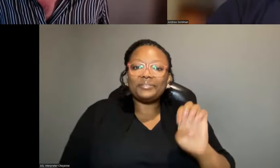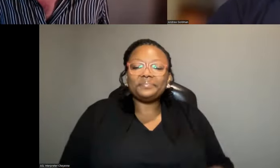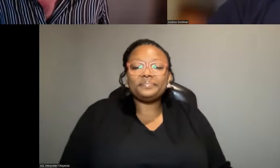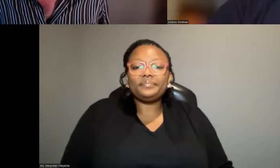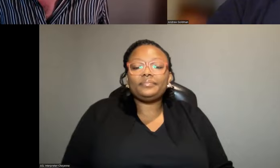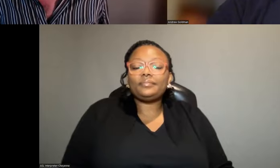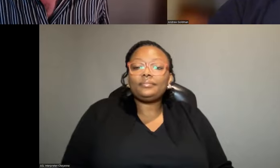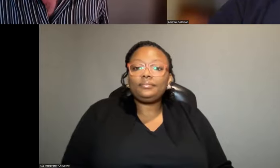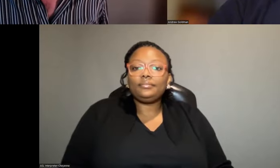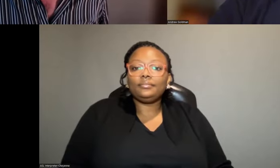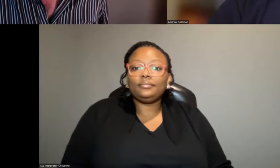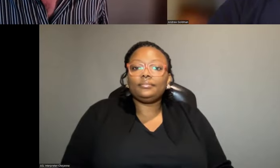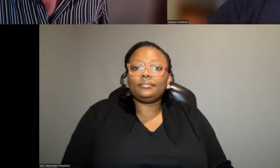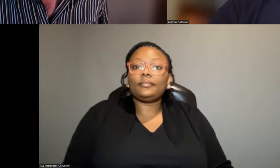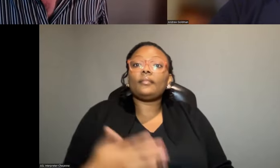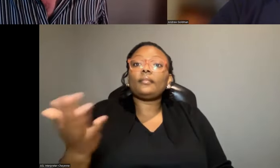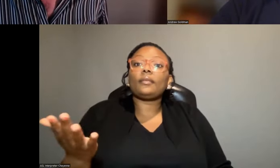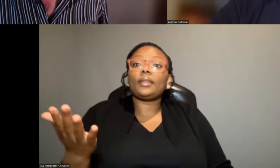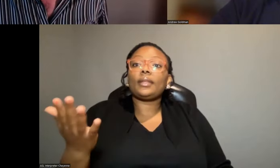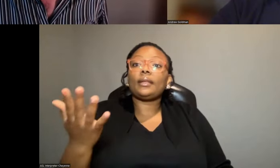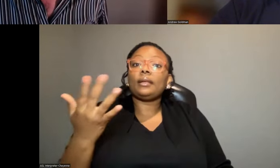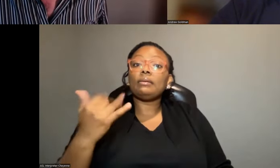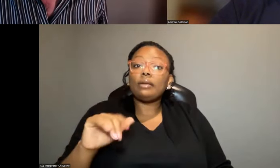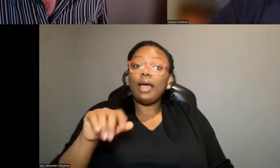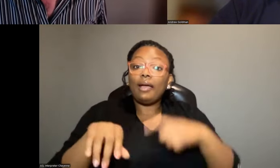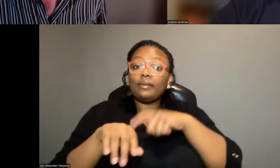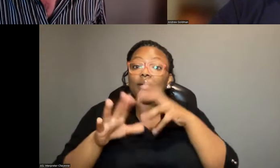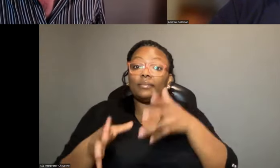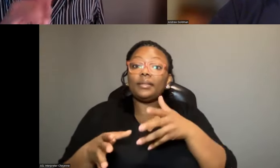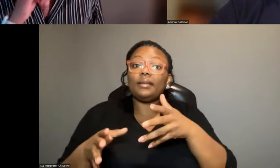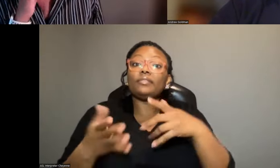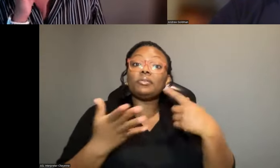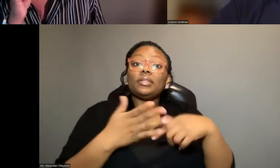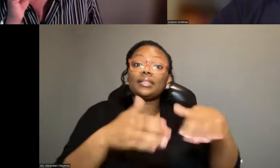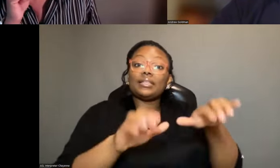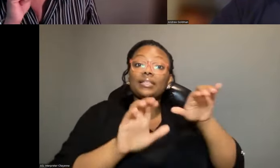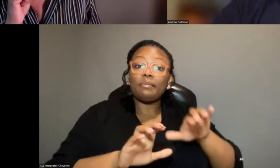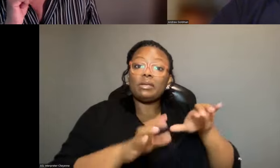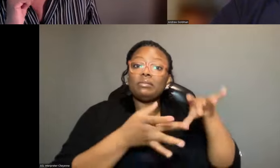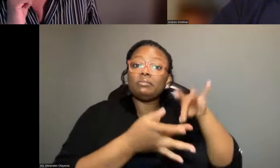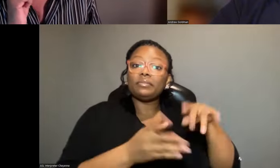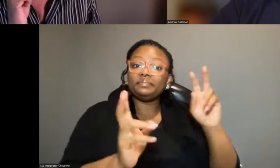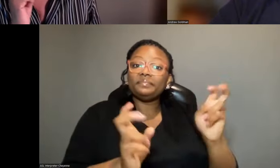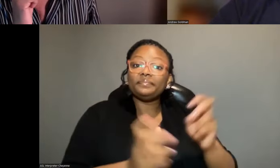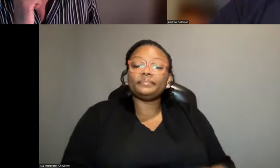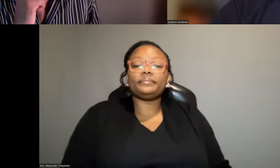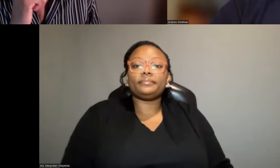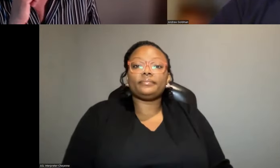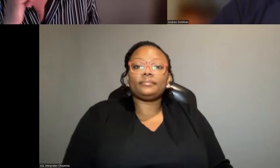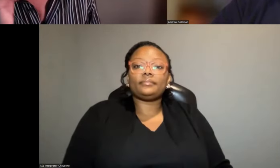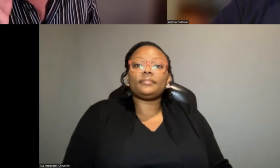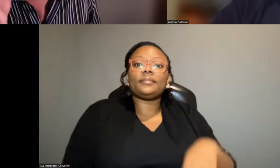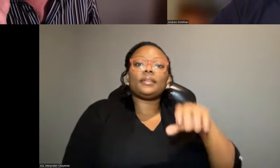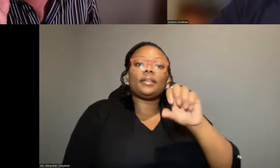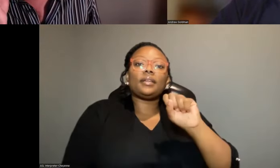Excellent. Let's turn, while we still have a bit more time, to the cemeteries. We have a couple questions on that. Shanti